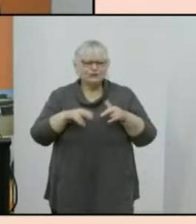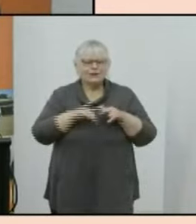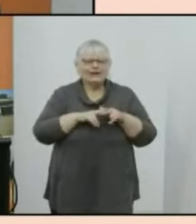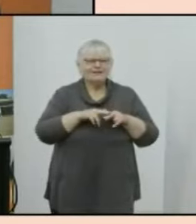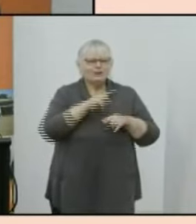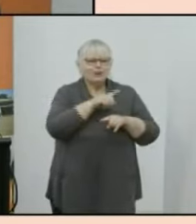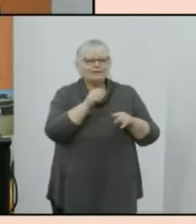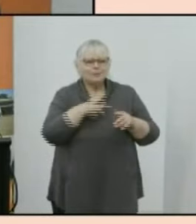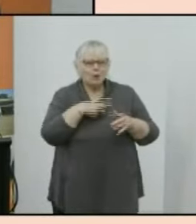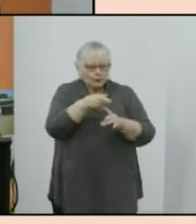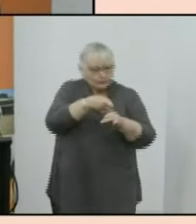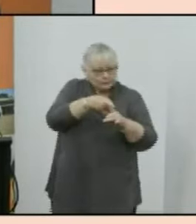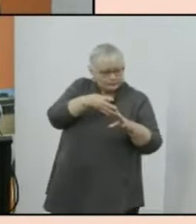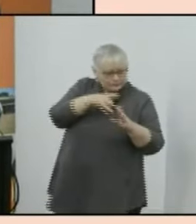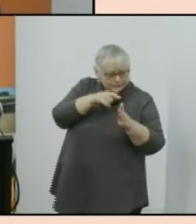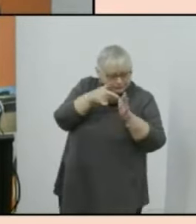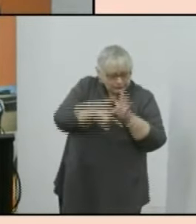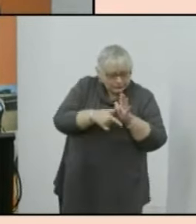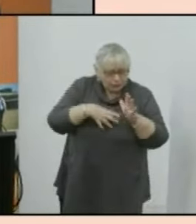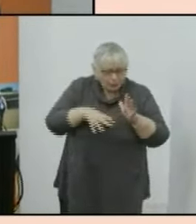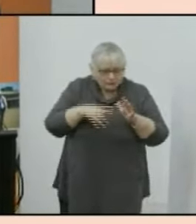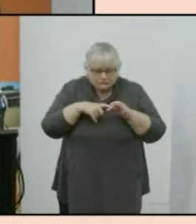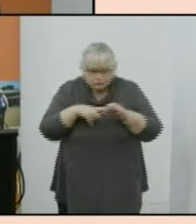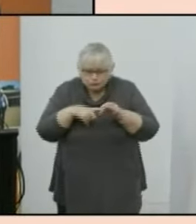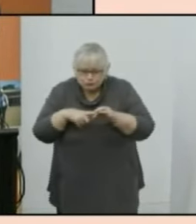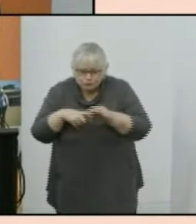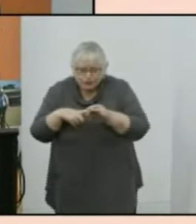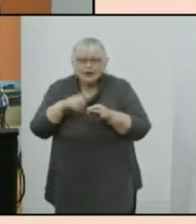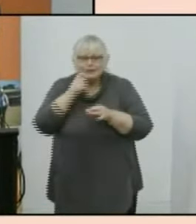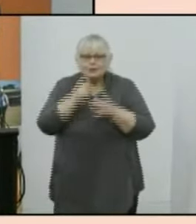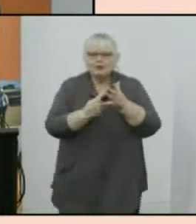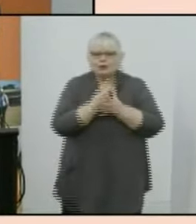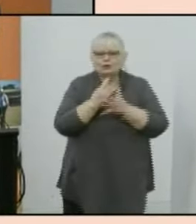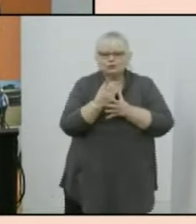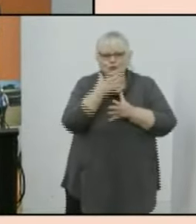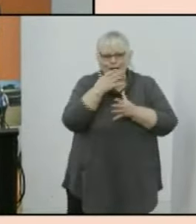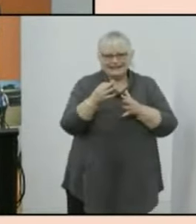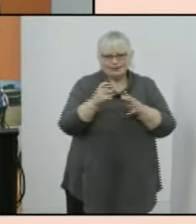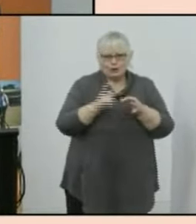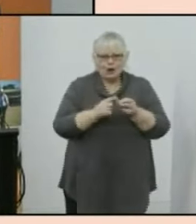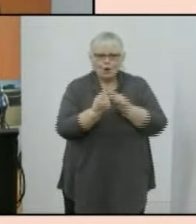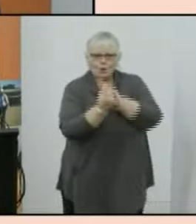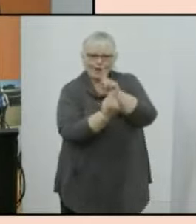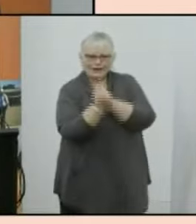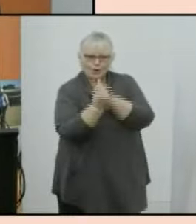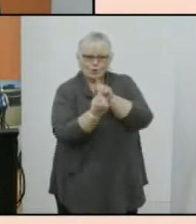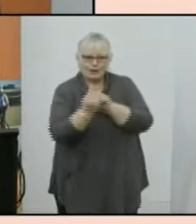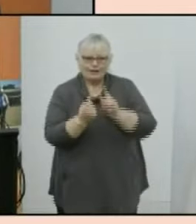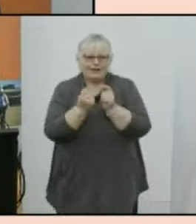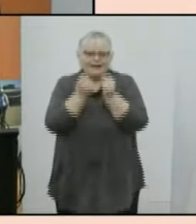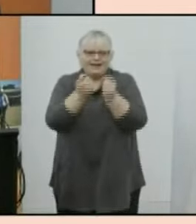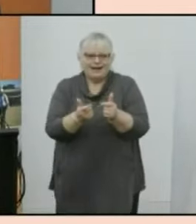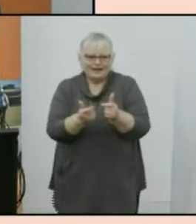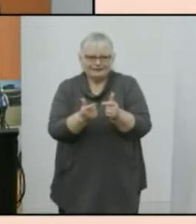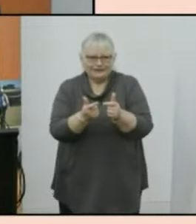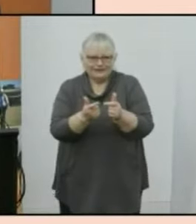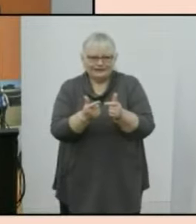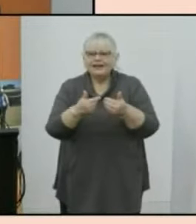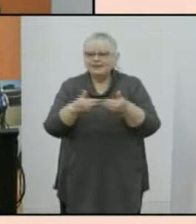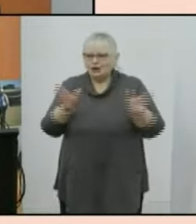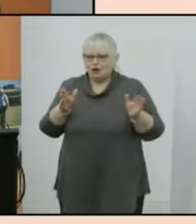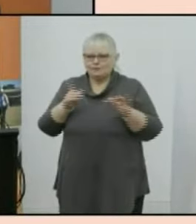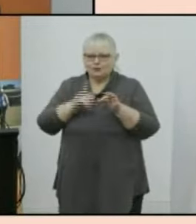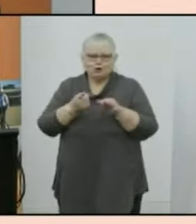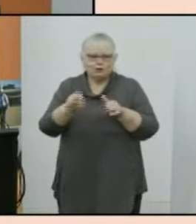of you with more specific detailed data questions there'll be an opportunity to ask those one-on-one after the open q a